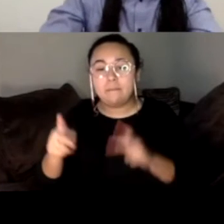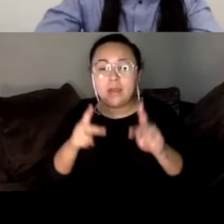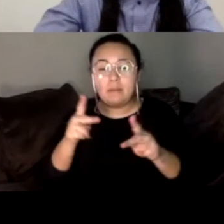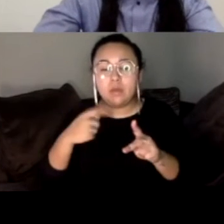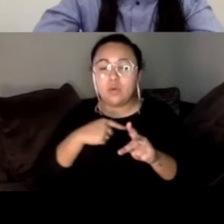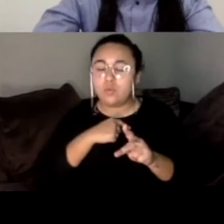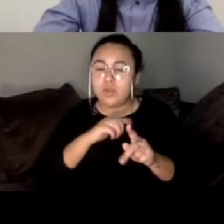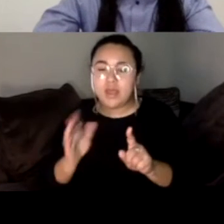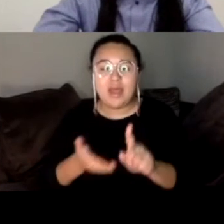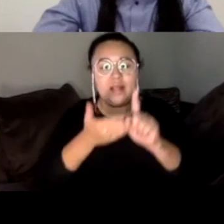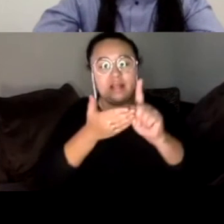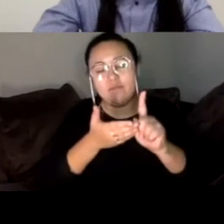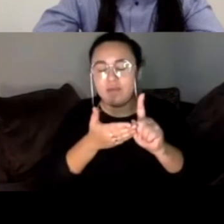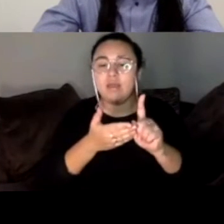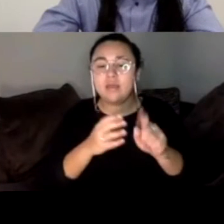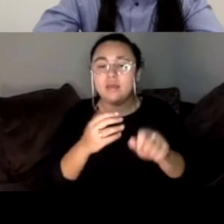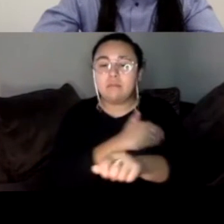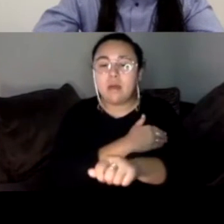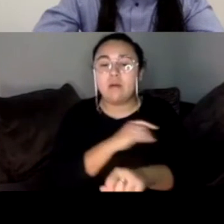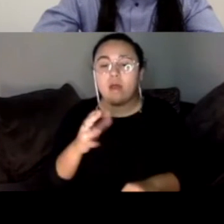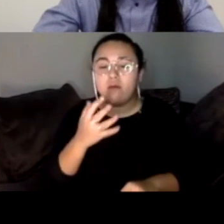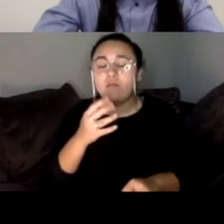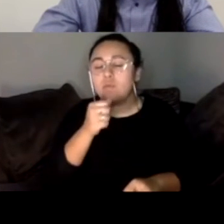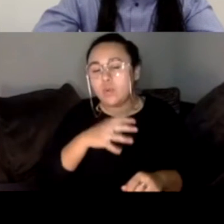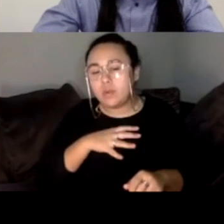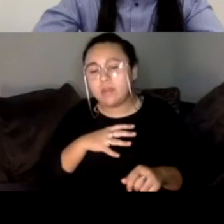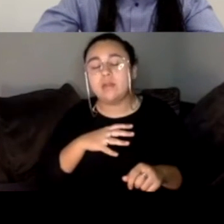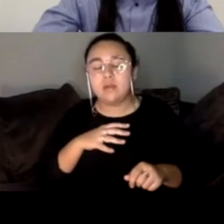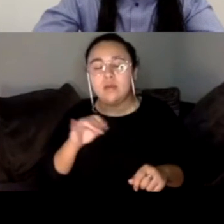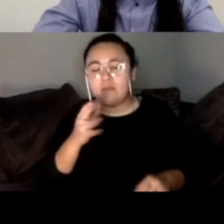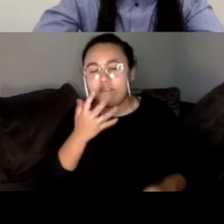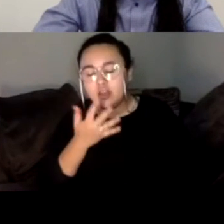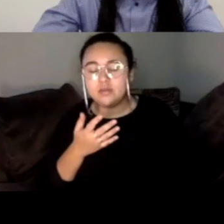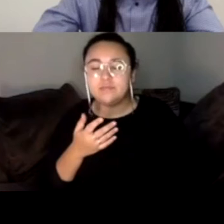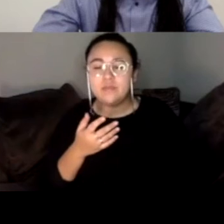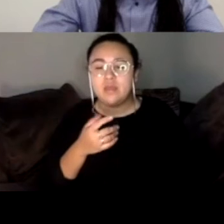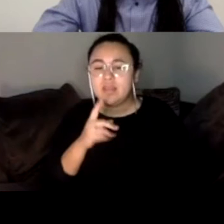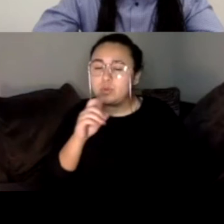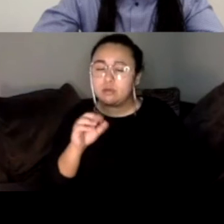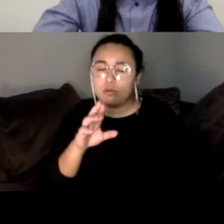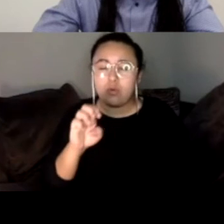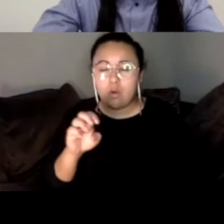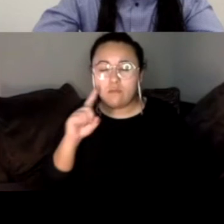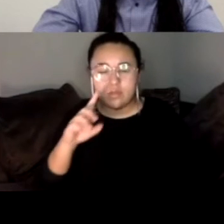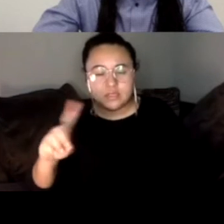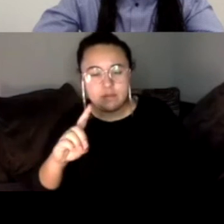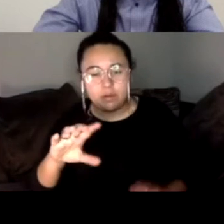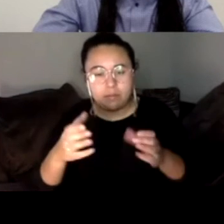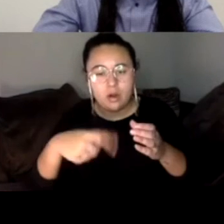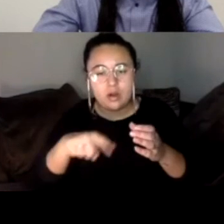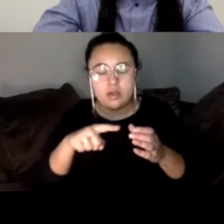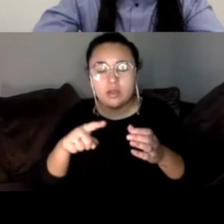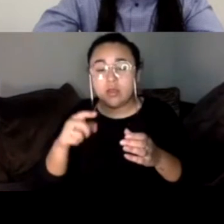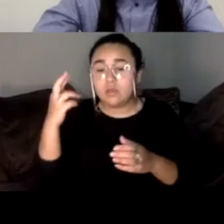color as the core of the democratic party. And the reason I'm, um, deeply involved with a statewide coalition